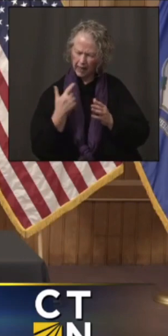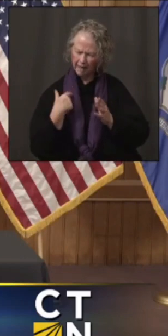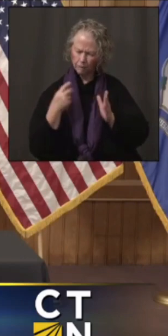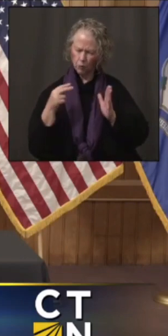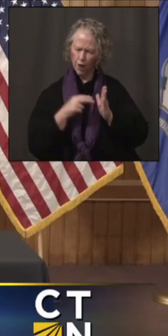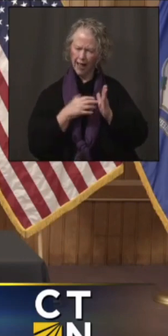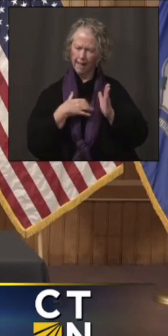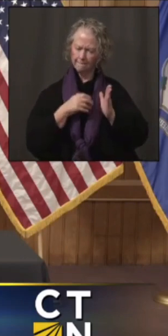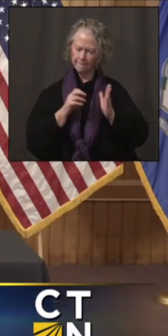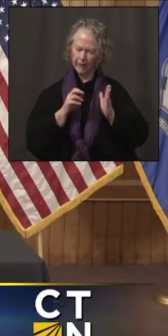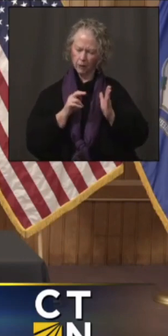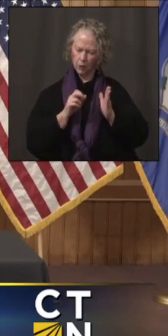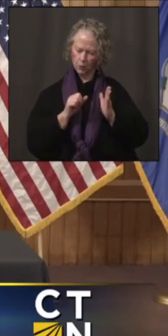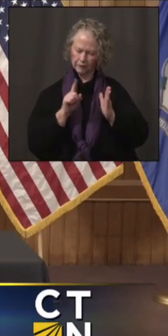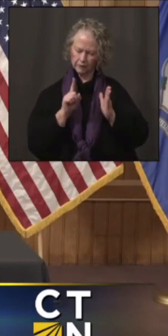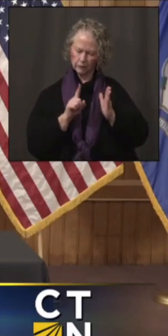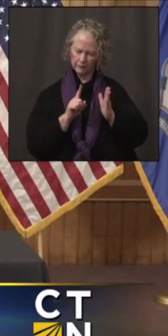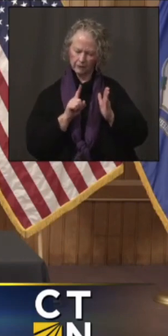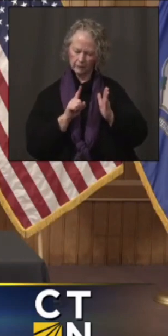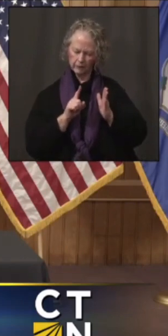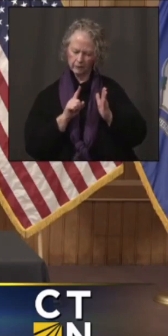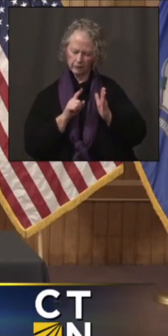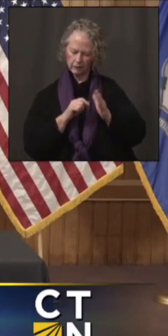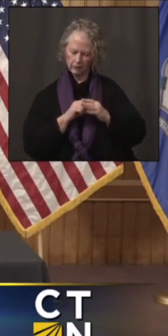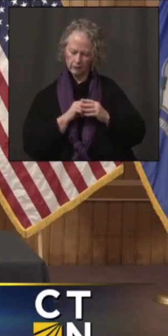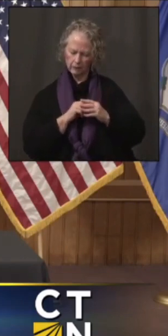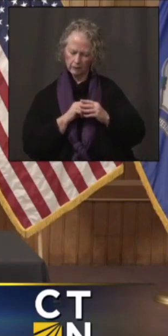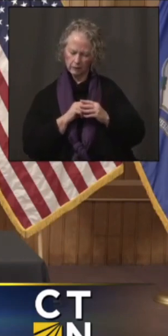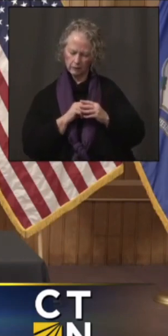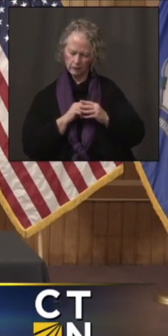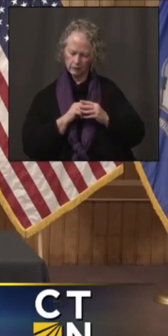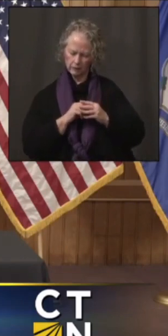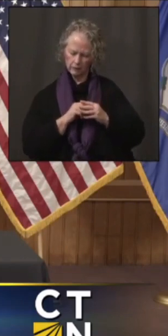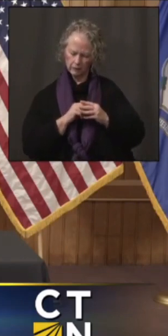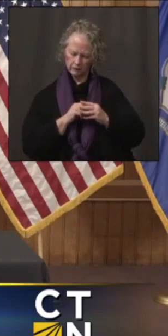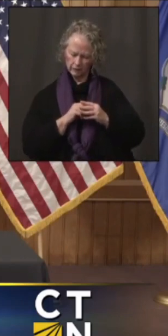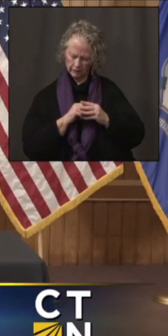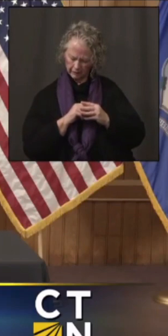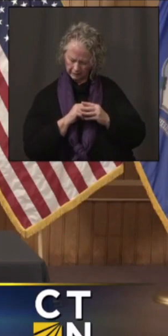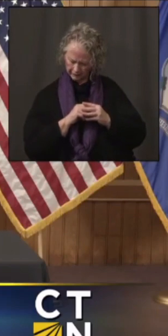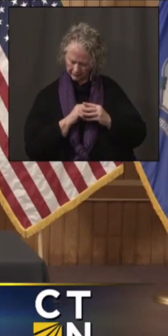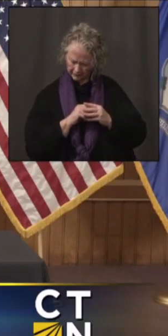change the likelihood.